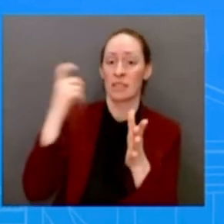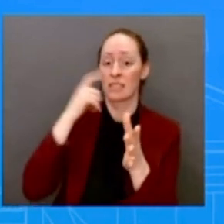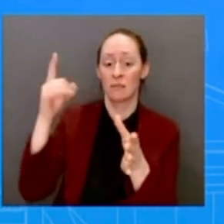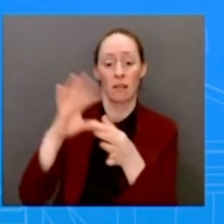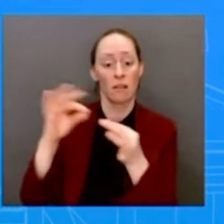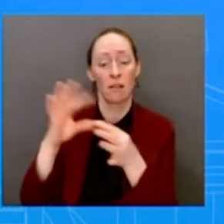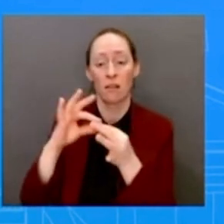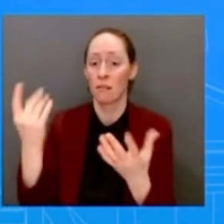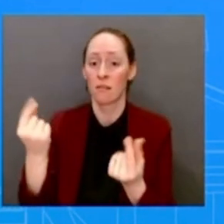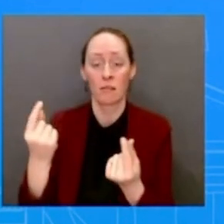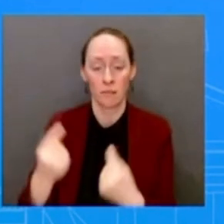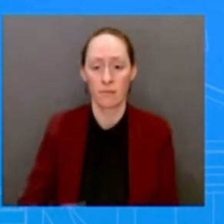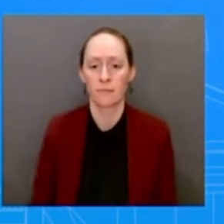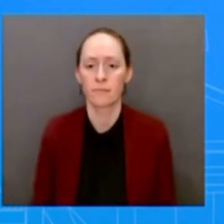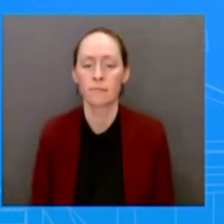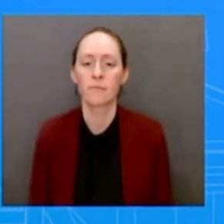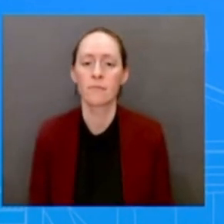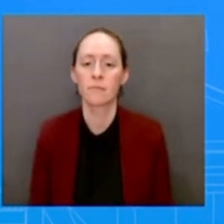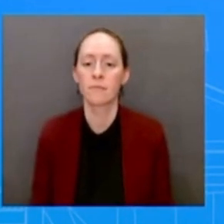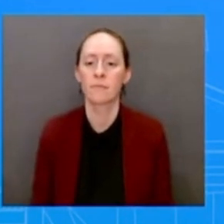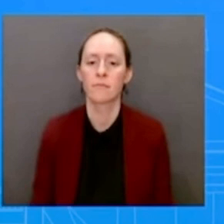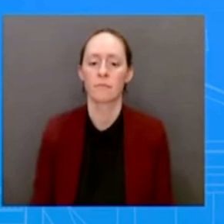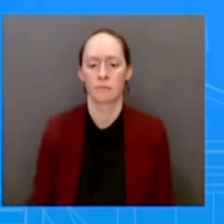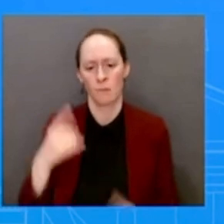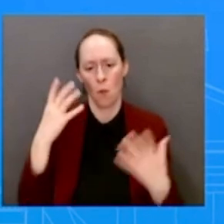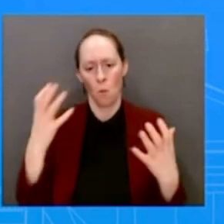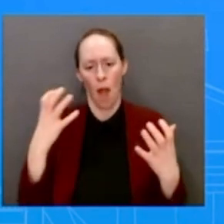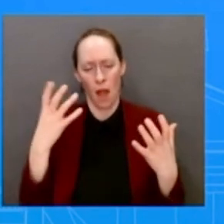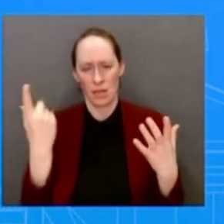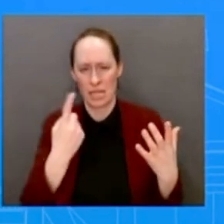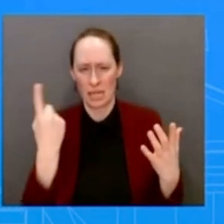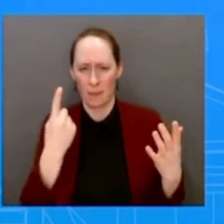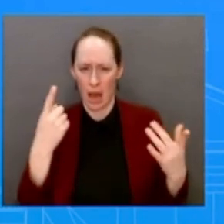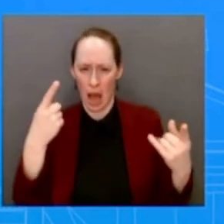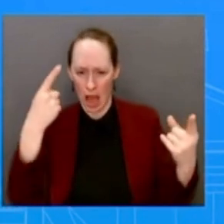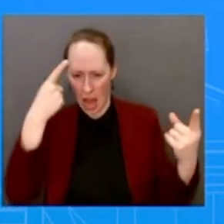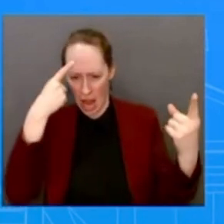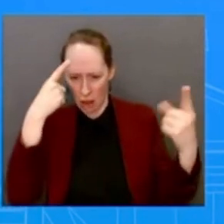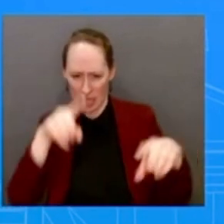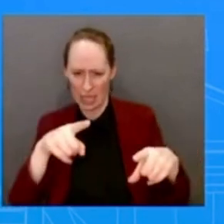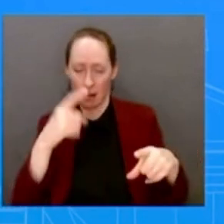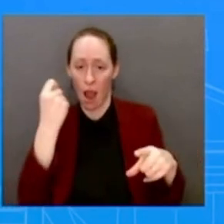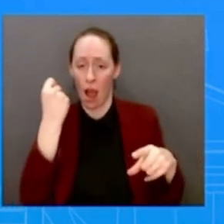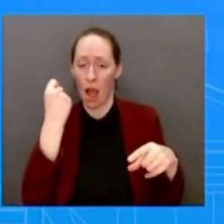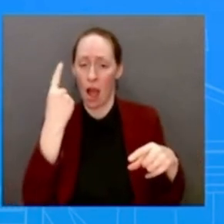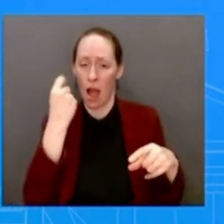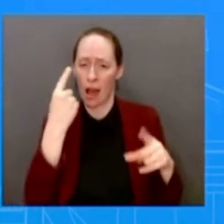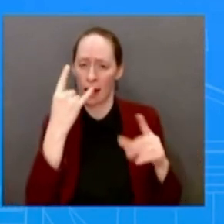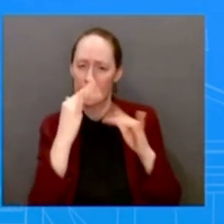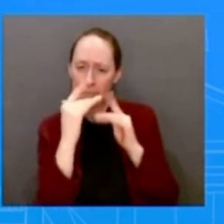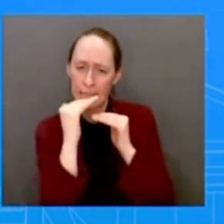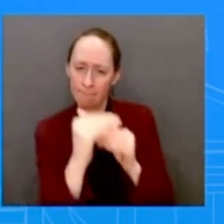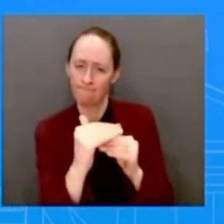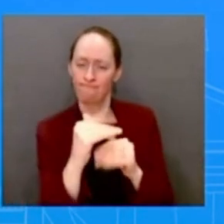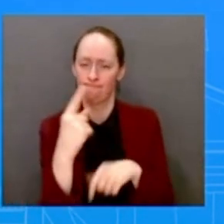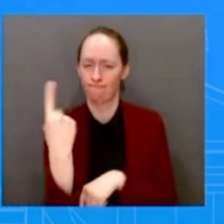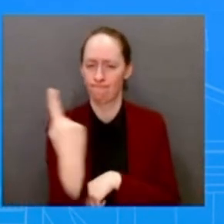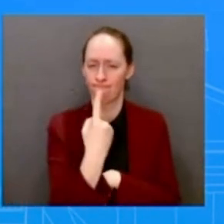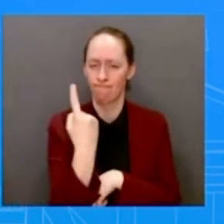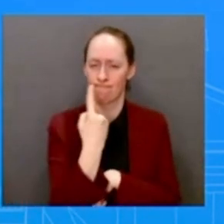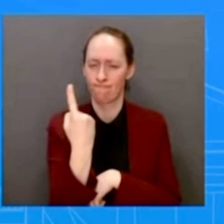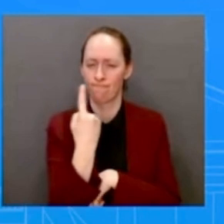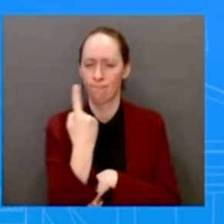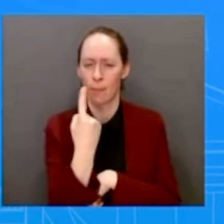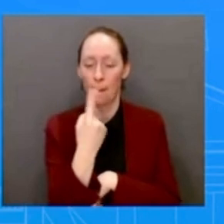agreement that would create a free trade-like status for the